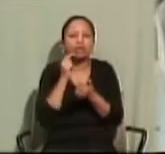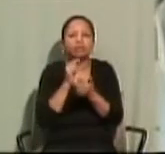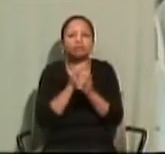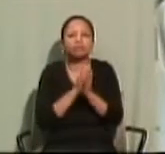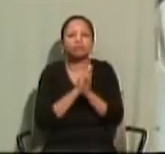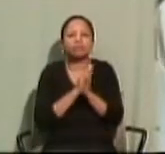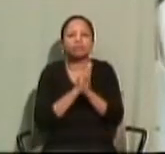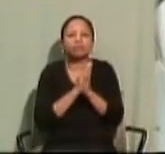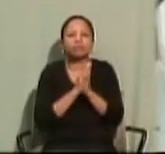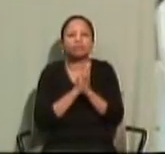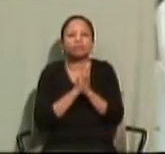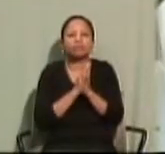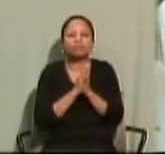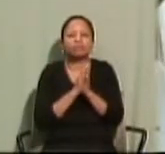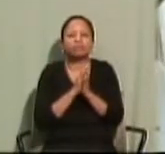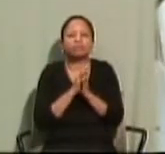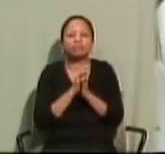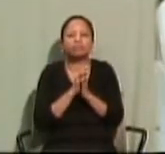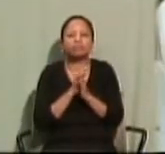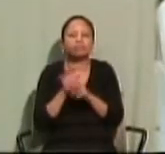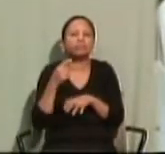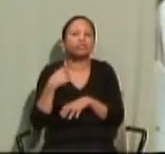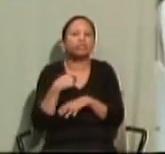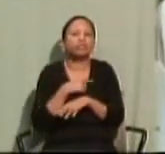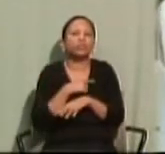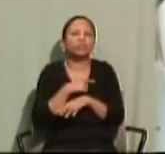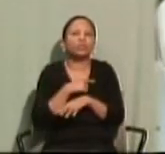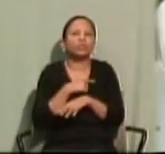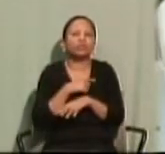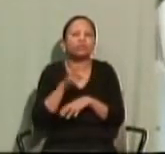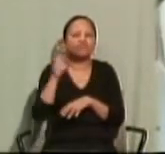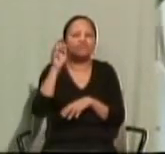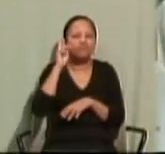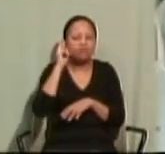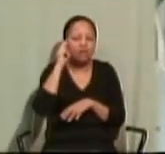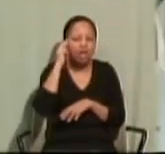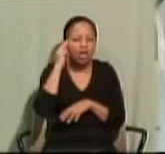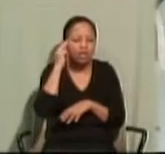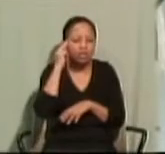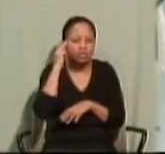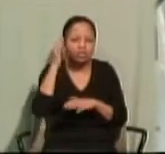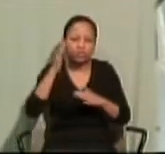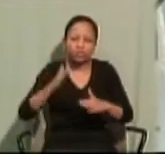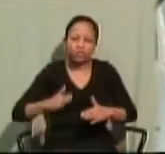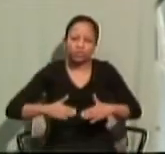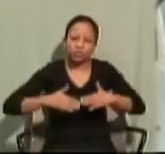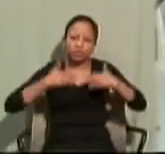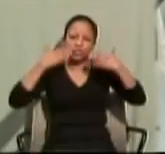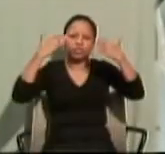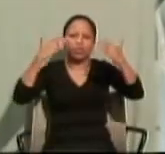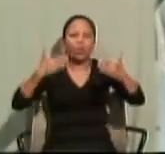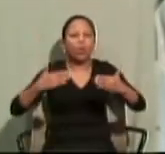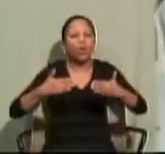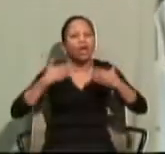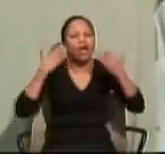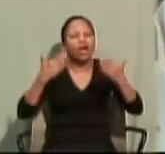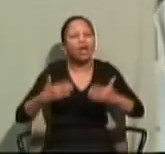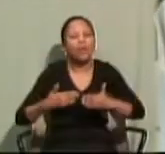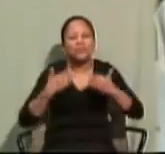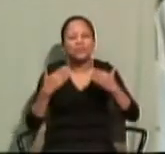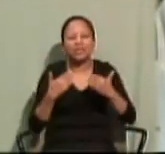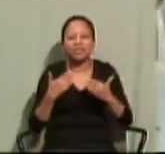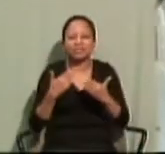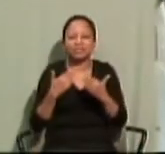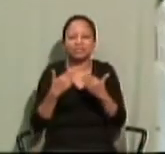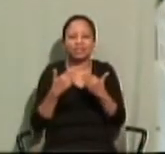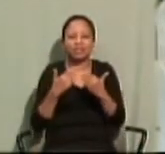We realize the joy, the happiness that should be ours through